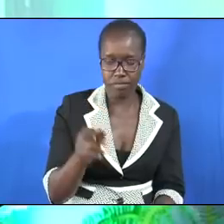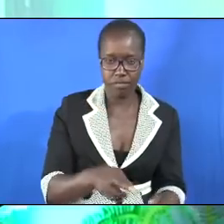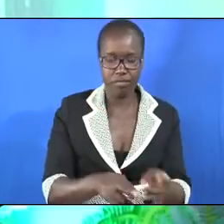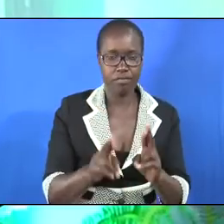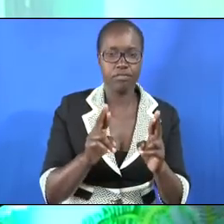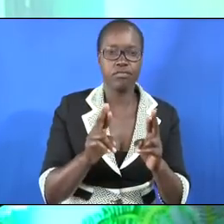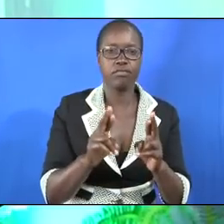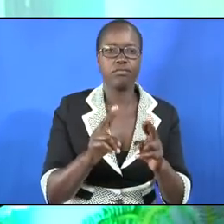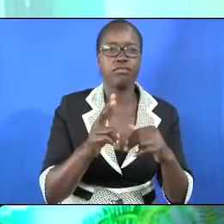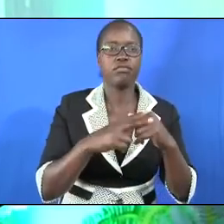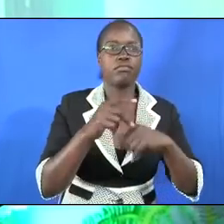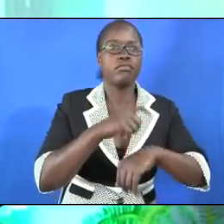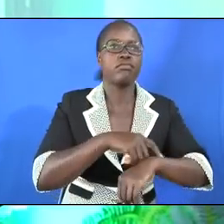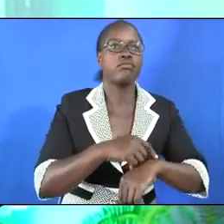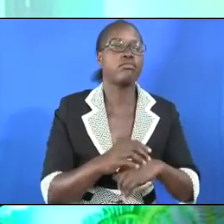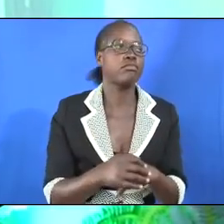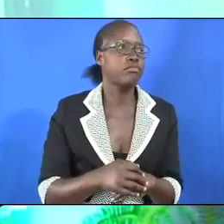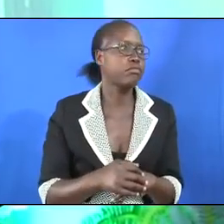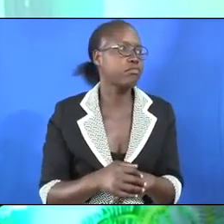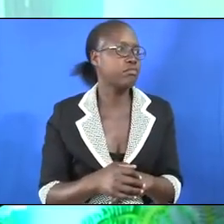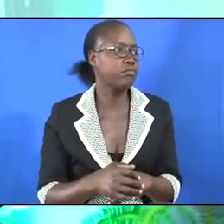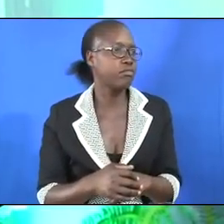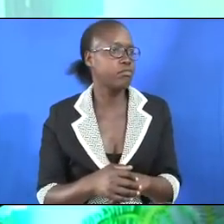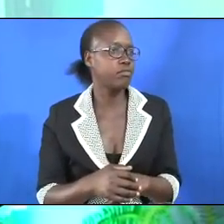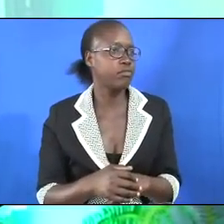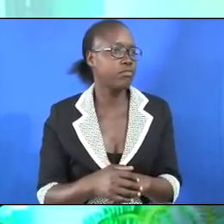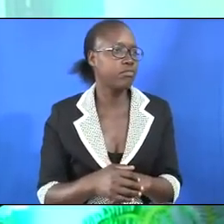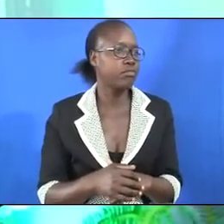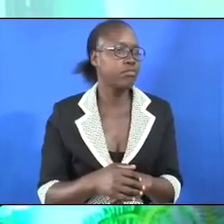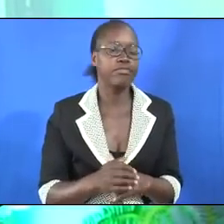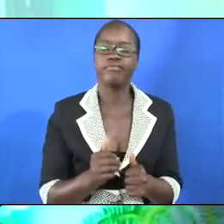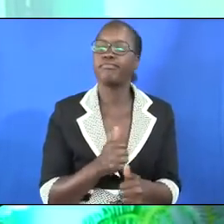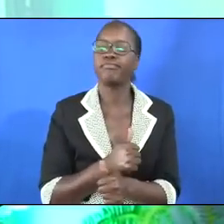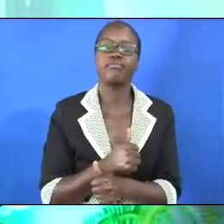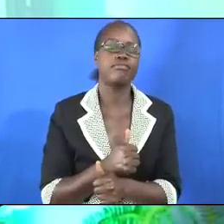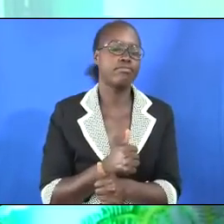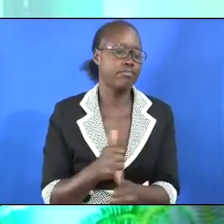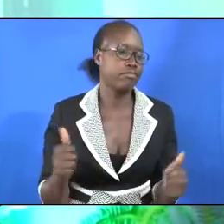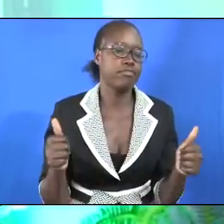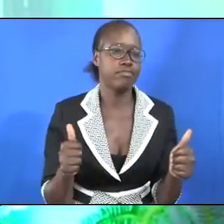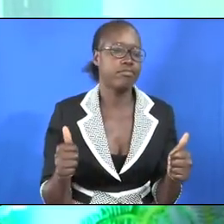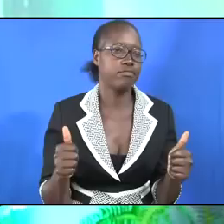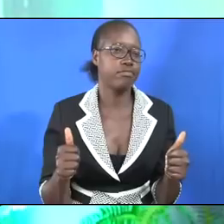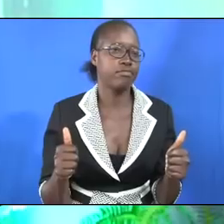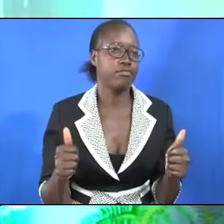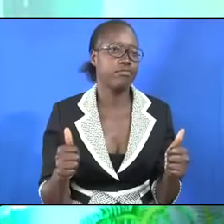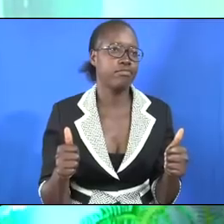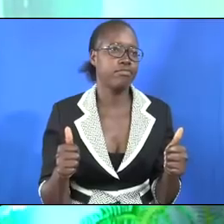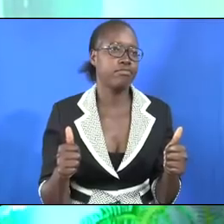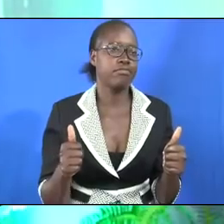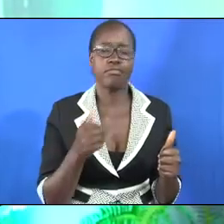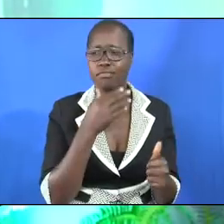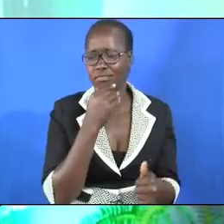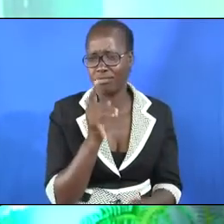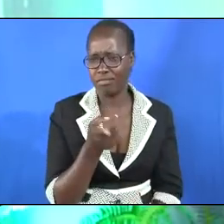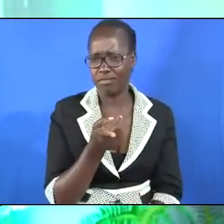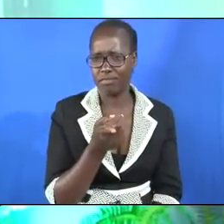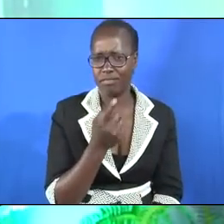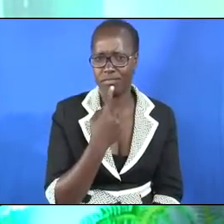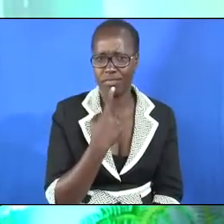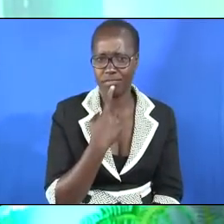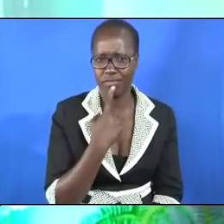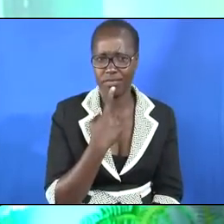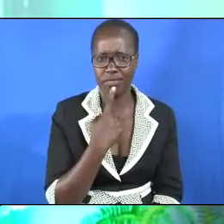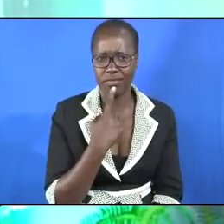seven times and you will be well you will be cleaned and the man is like